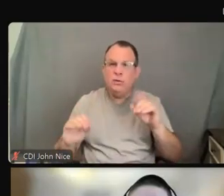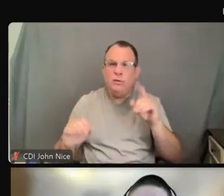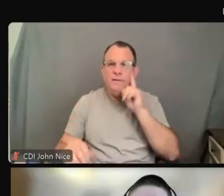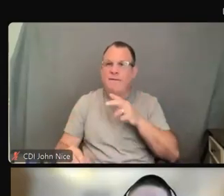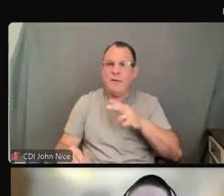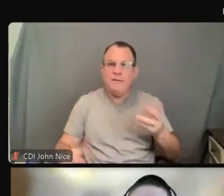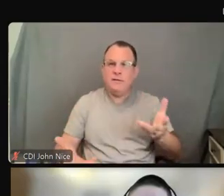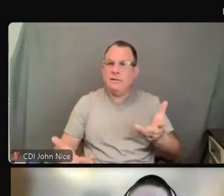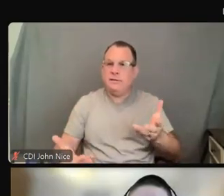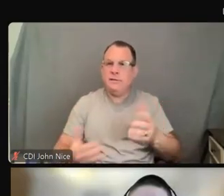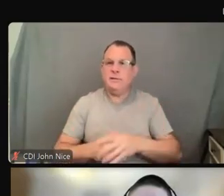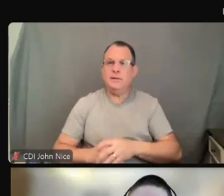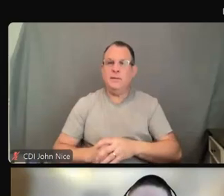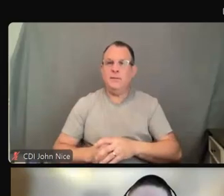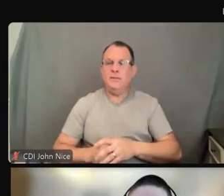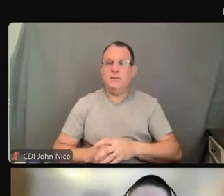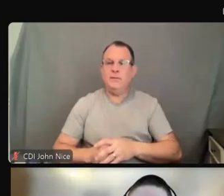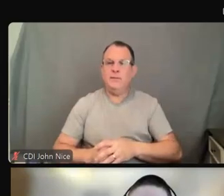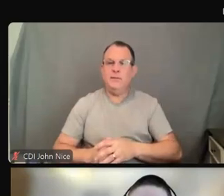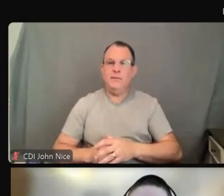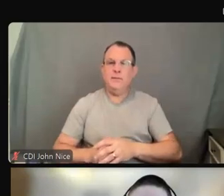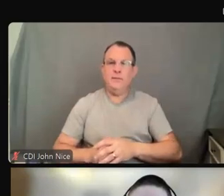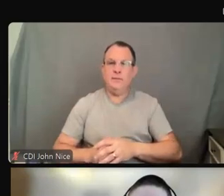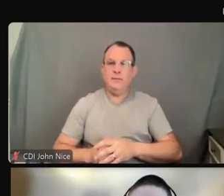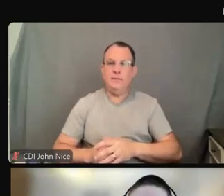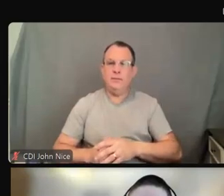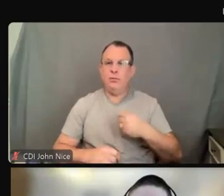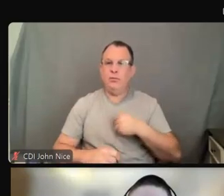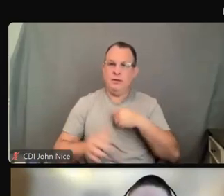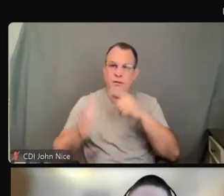So after doing some investigating into the allegations,